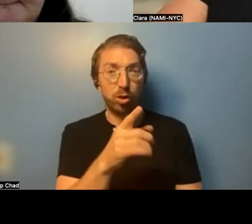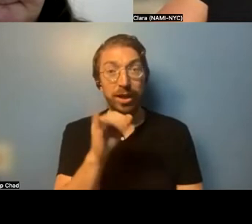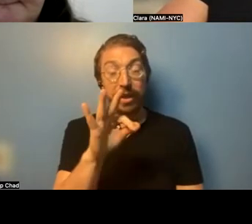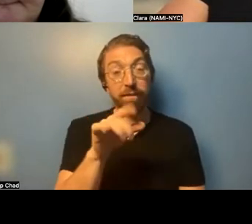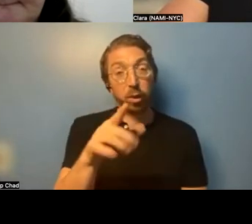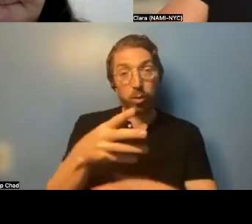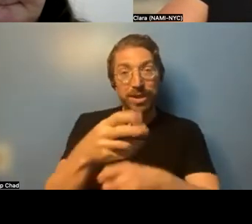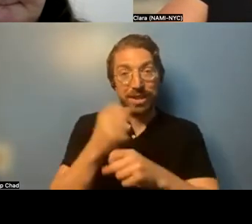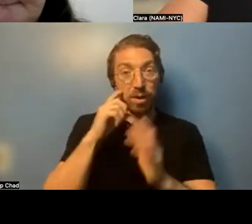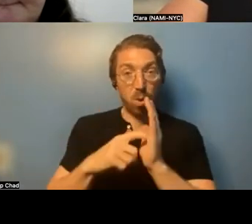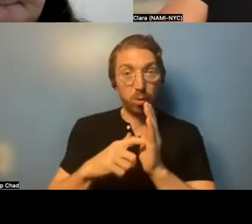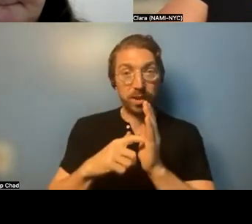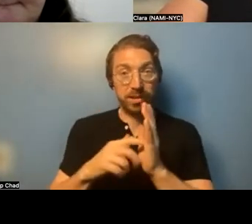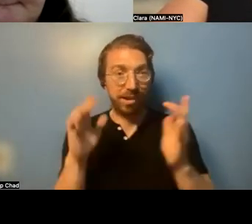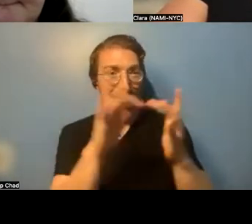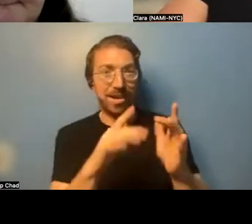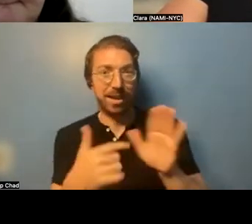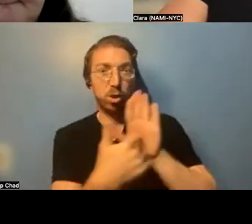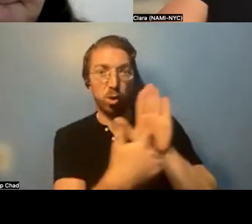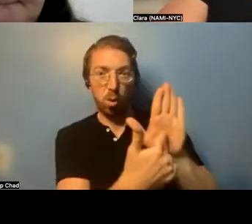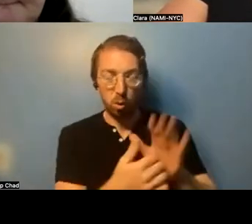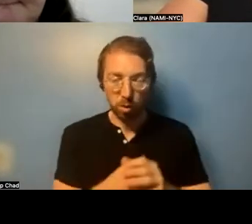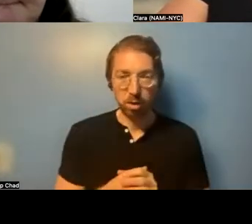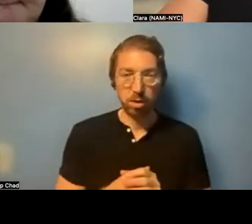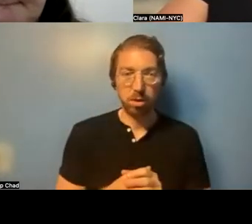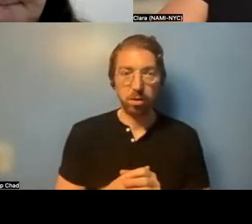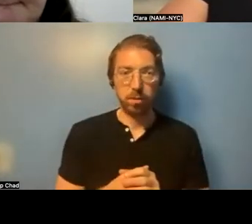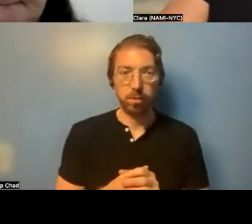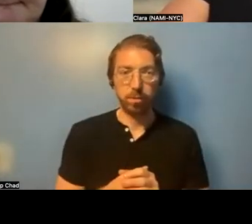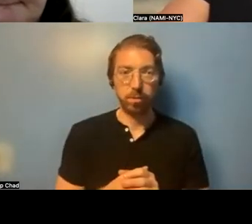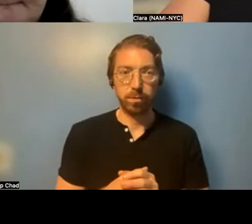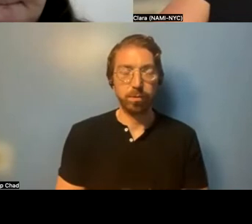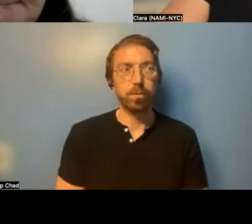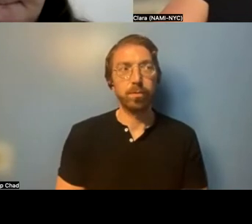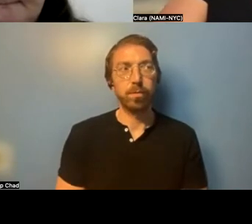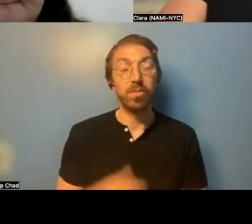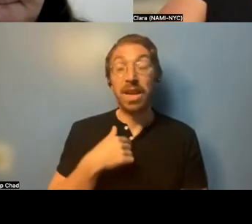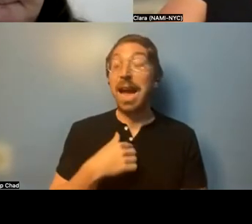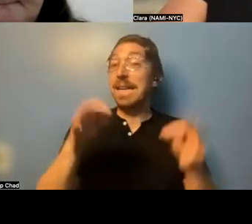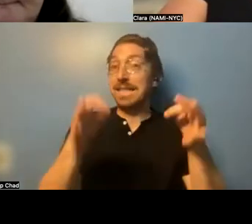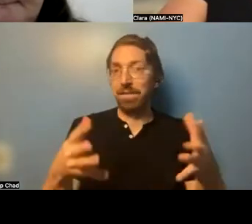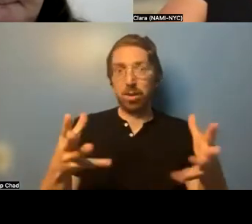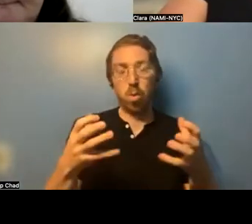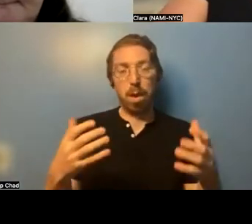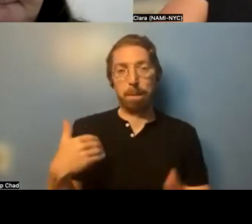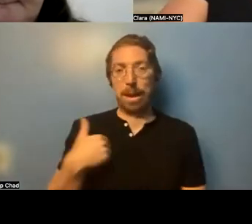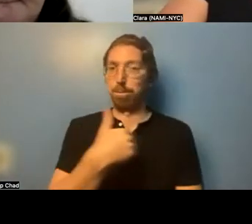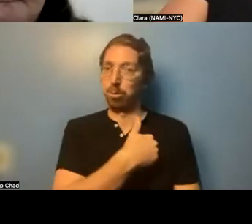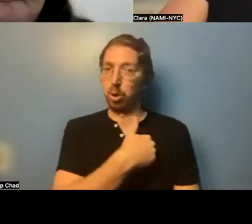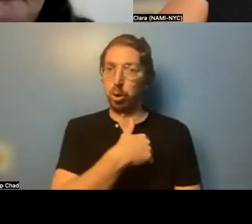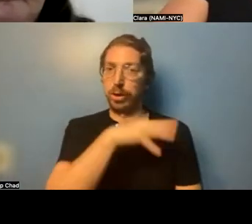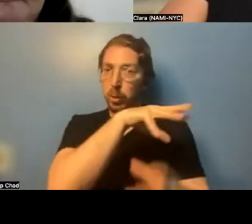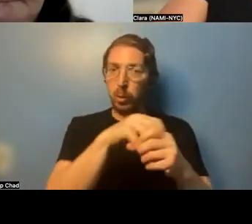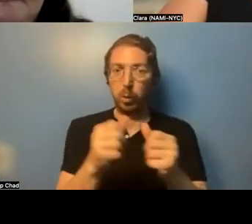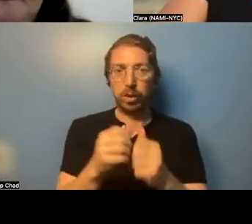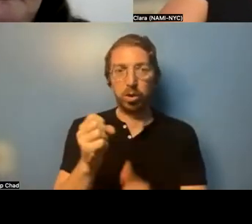I definitely would want membership. Is that how you, SHOUT operates by, by membership? Or how